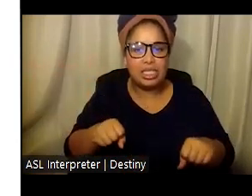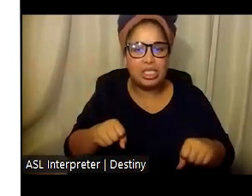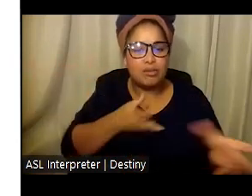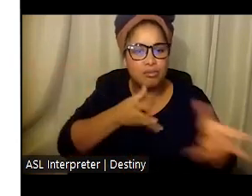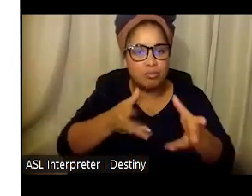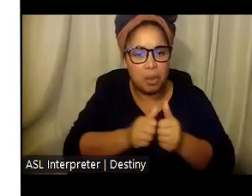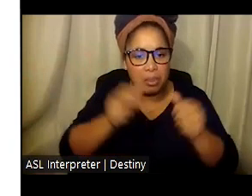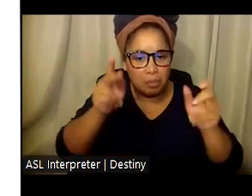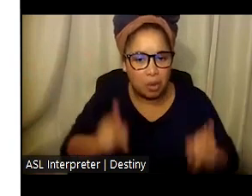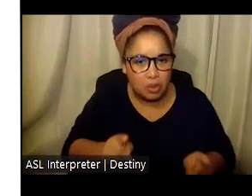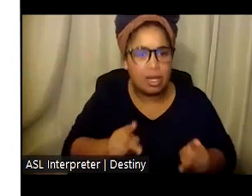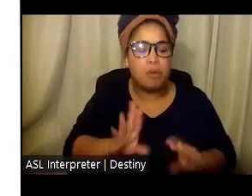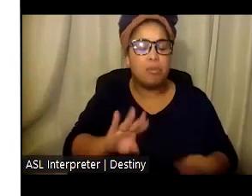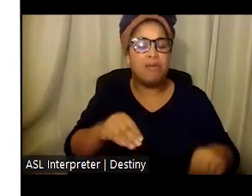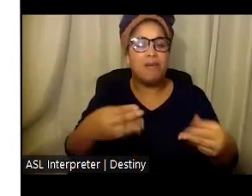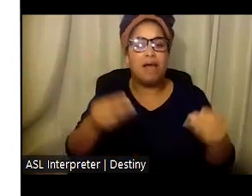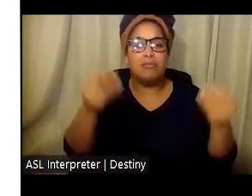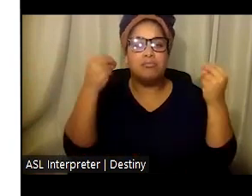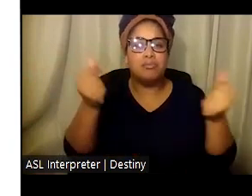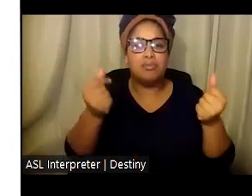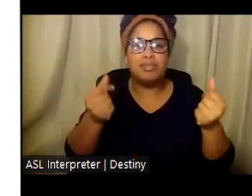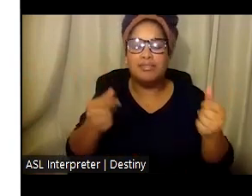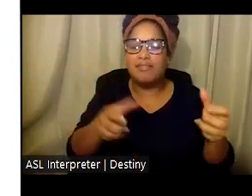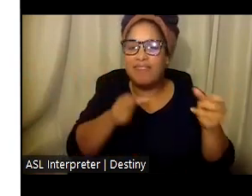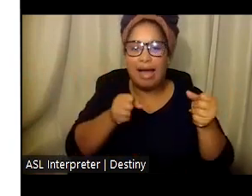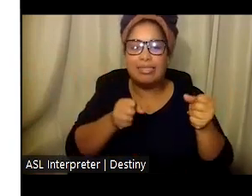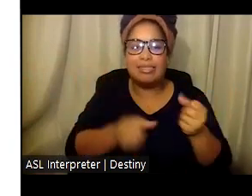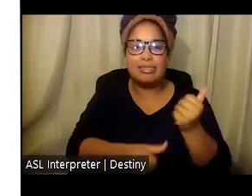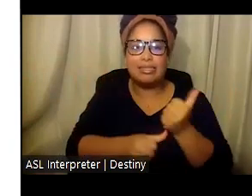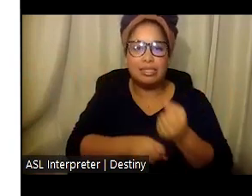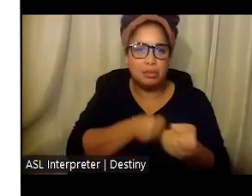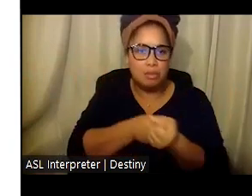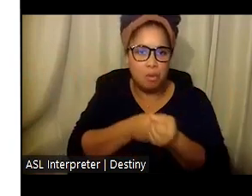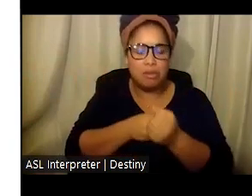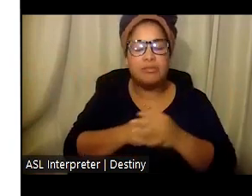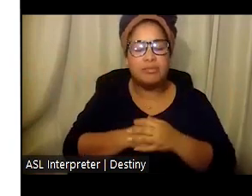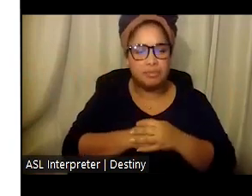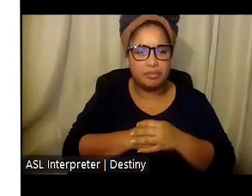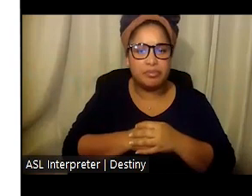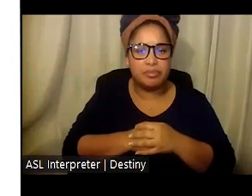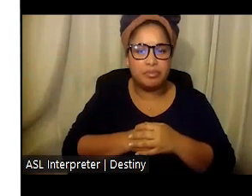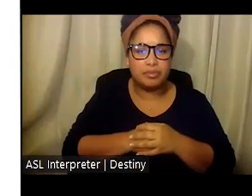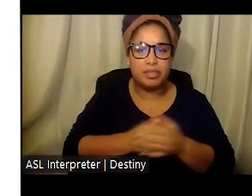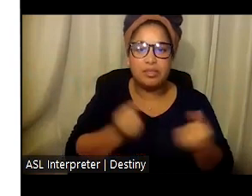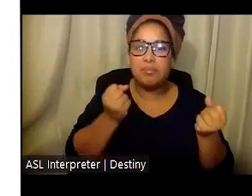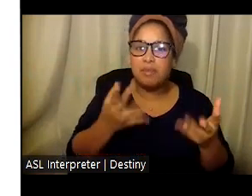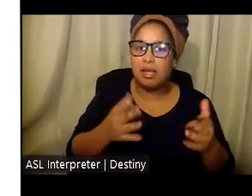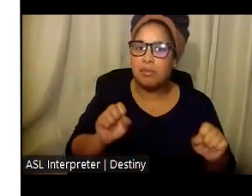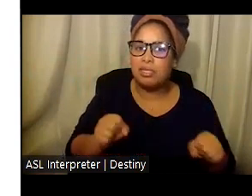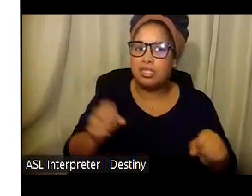with the individual and provide immediate assistance. There are so many potential innovations.